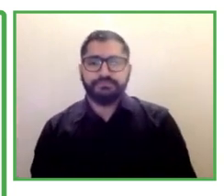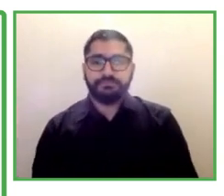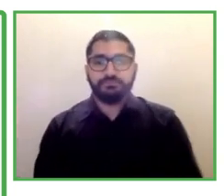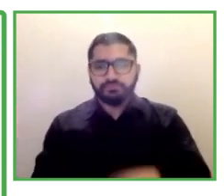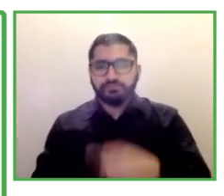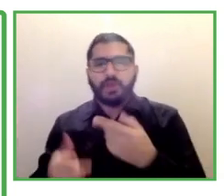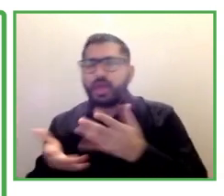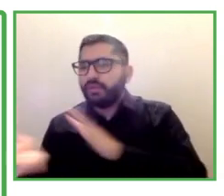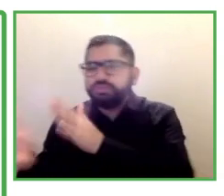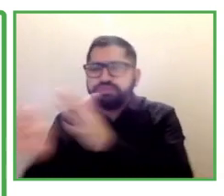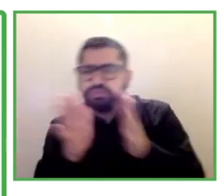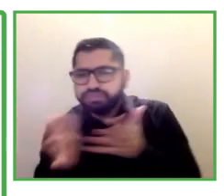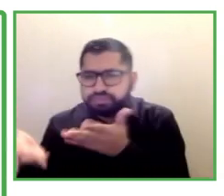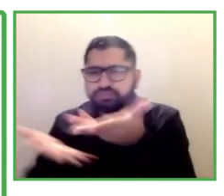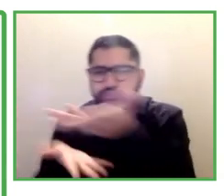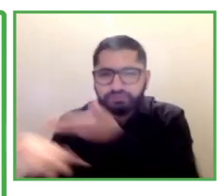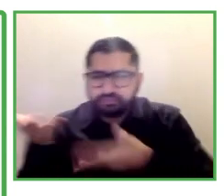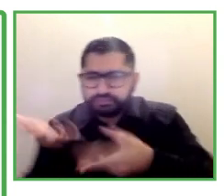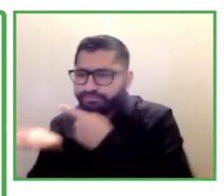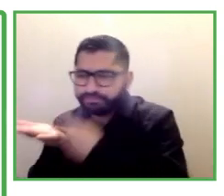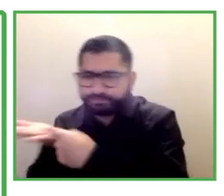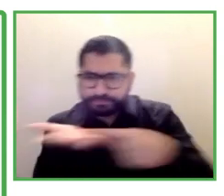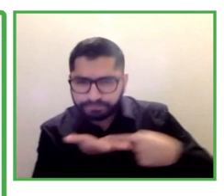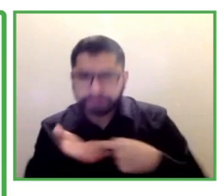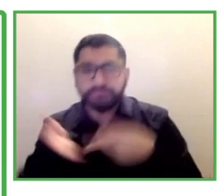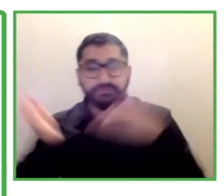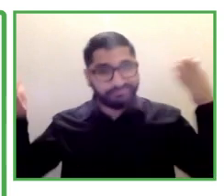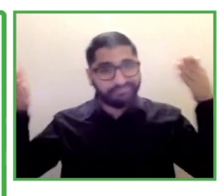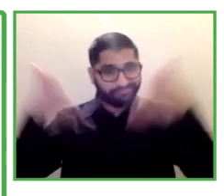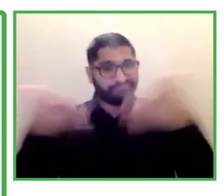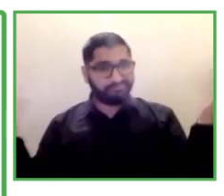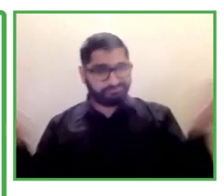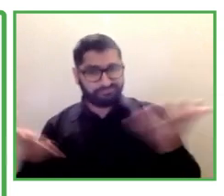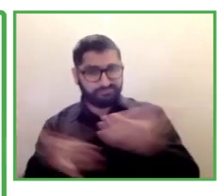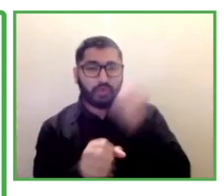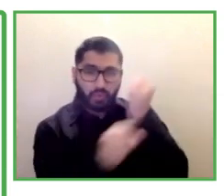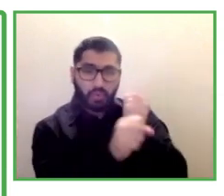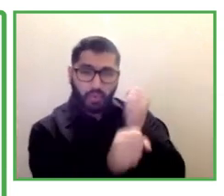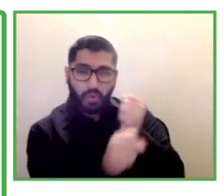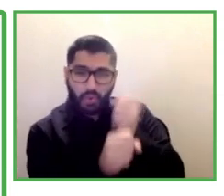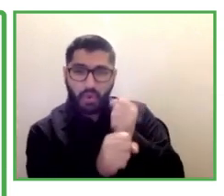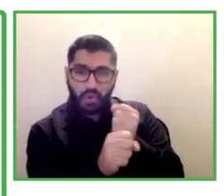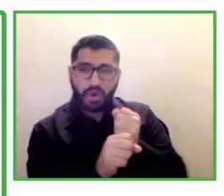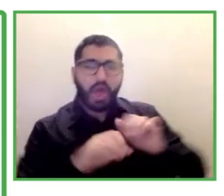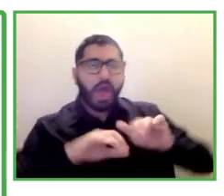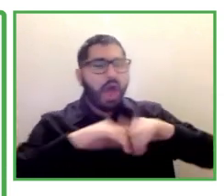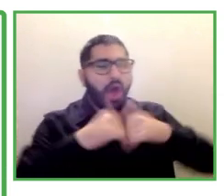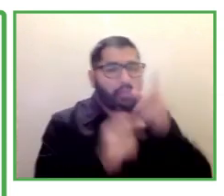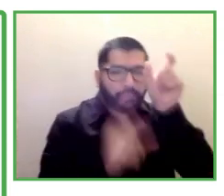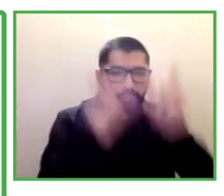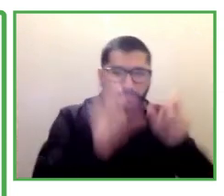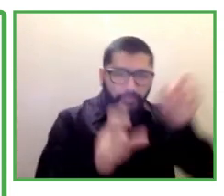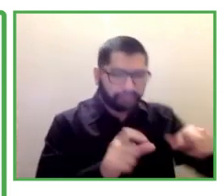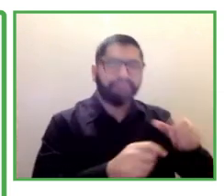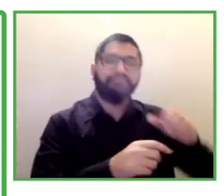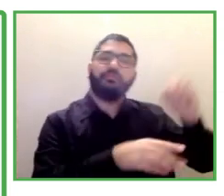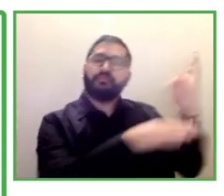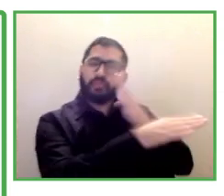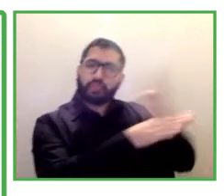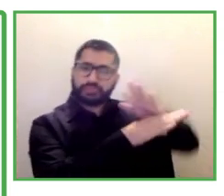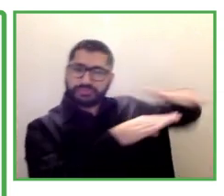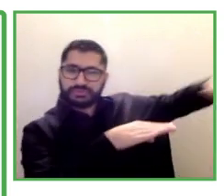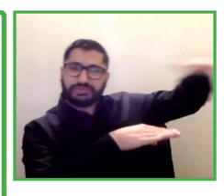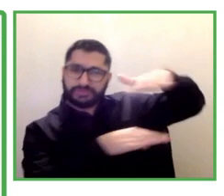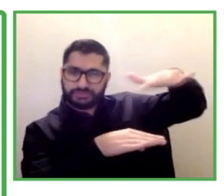building are very standard across the board. What's very unique with Job Path is we really focus on each